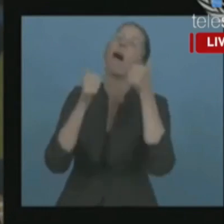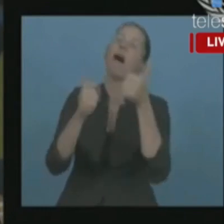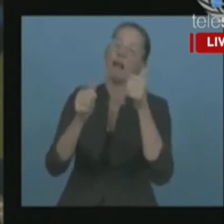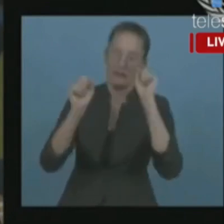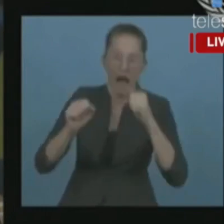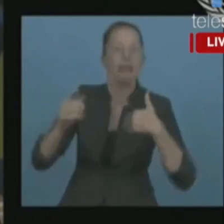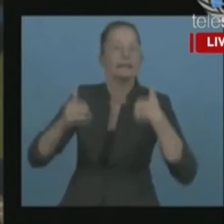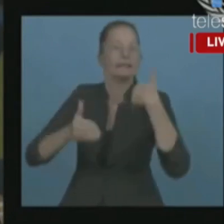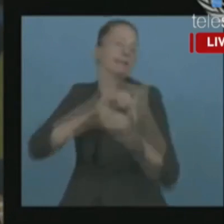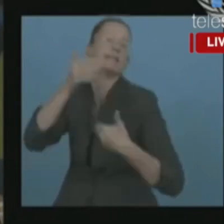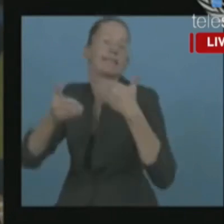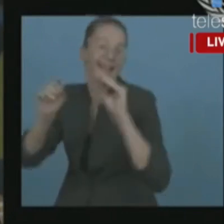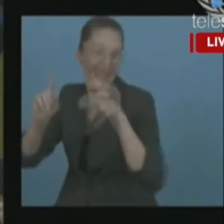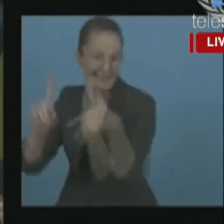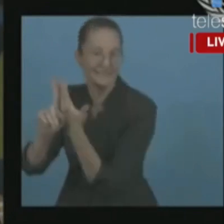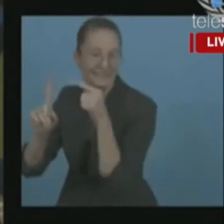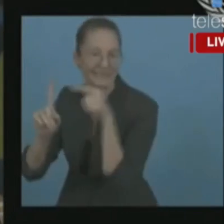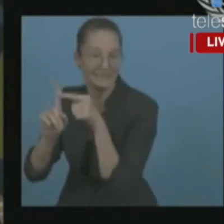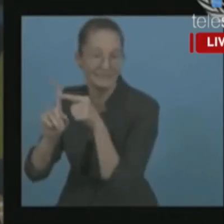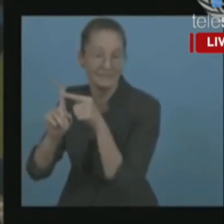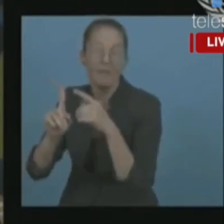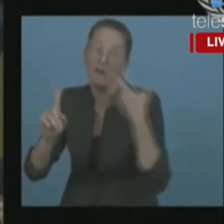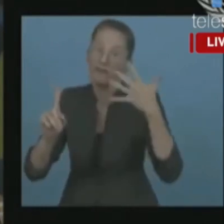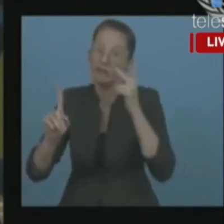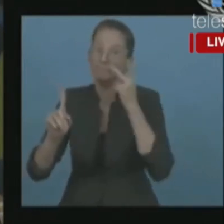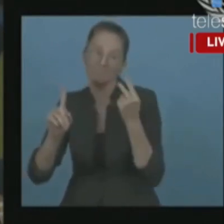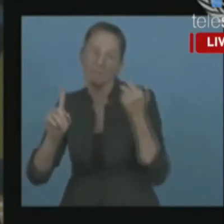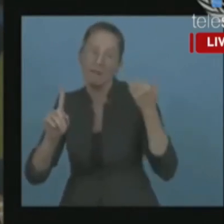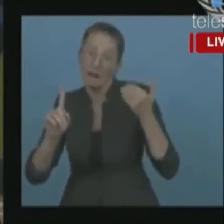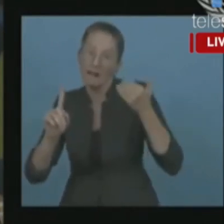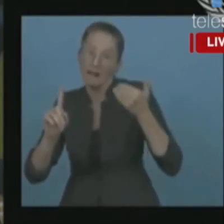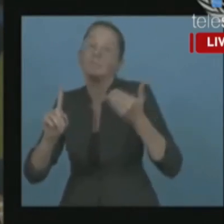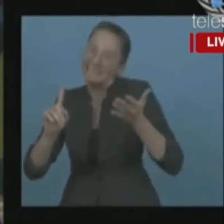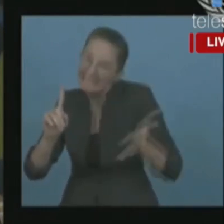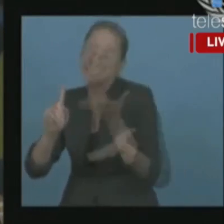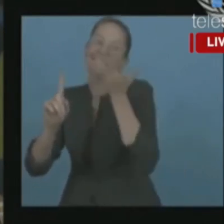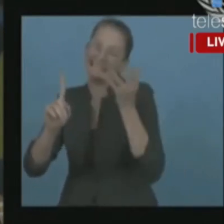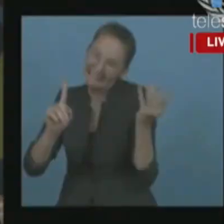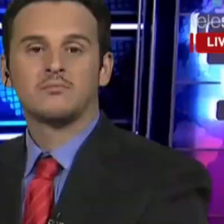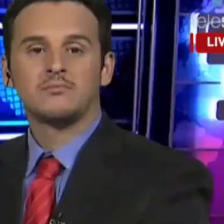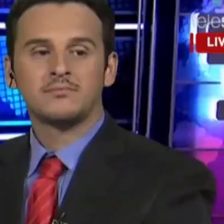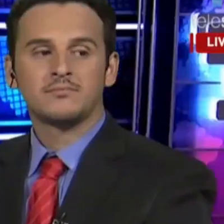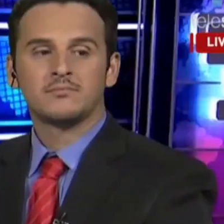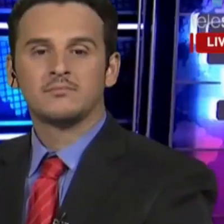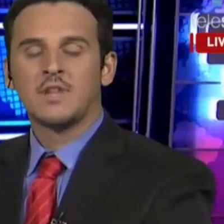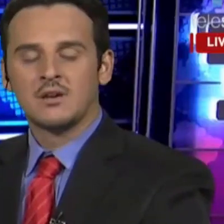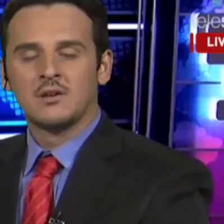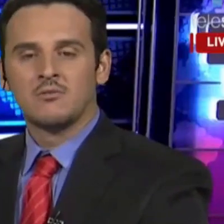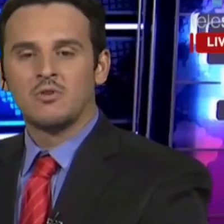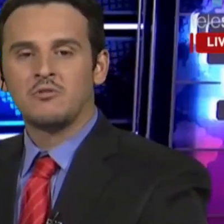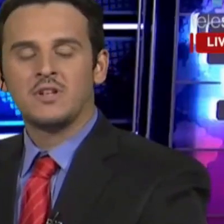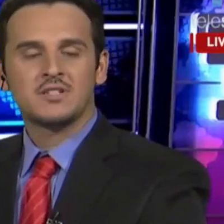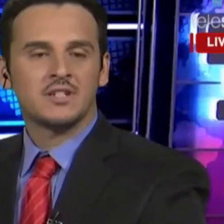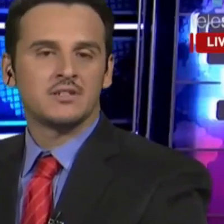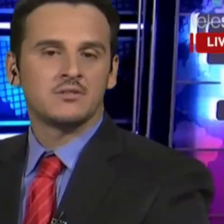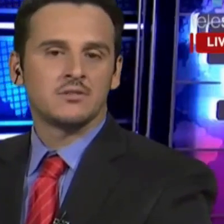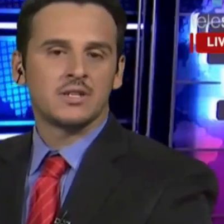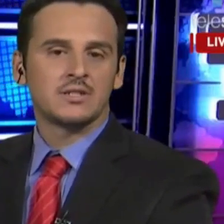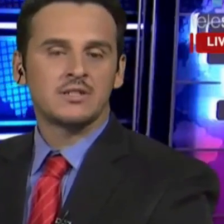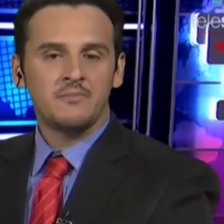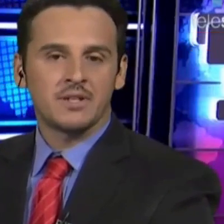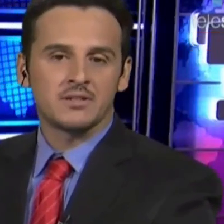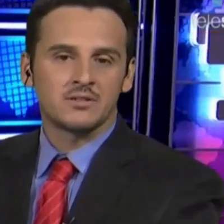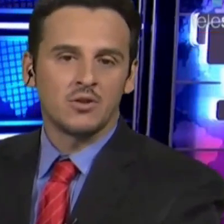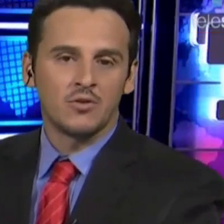game changing digital solutions at the heart of the SDG Digital Acceleration Agenda, that was the